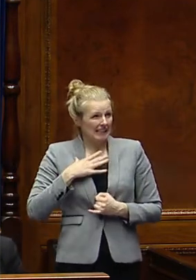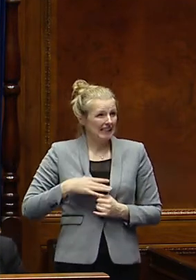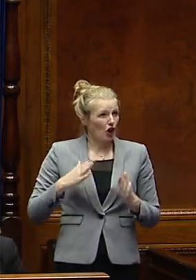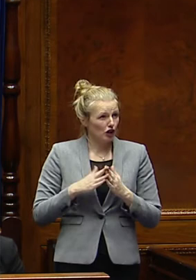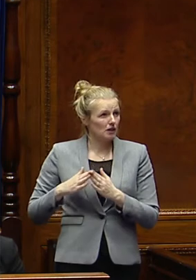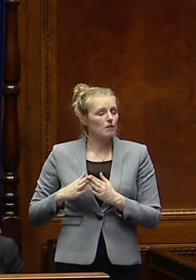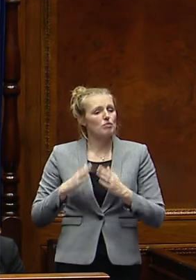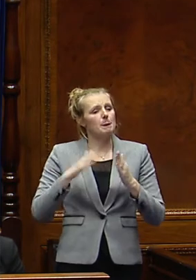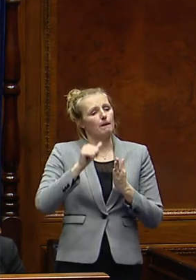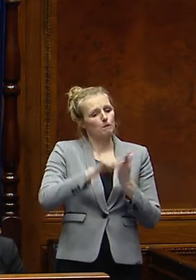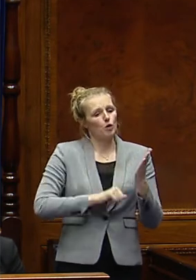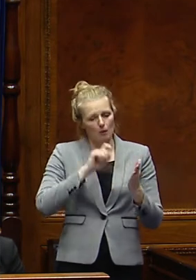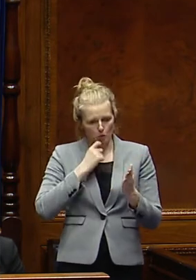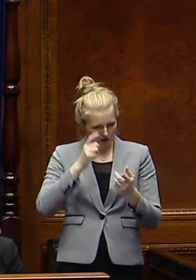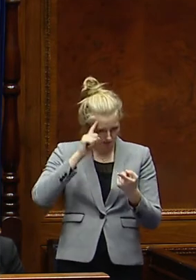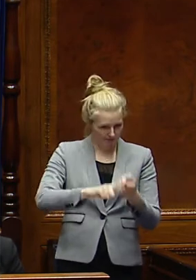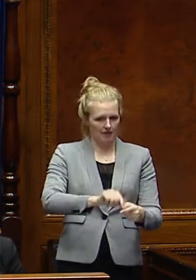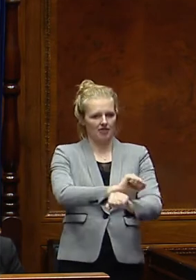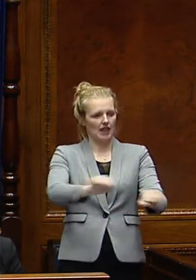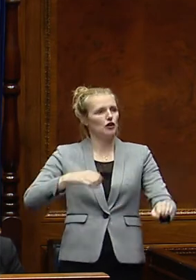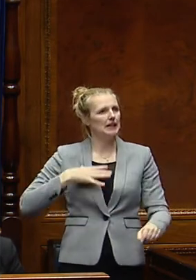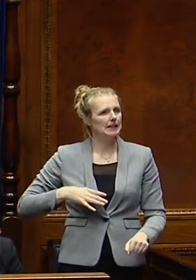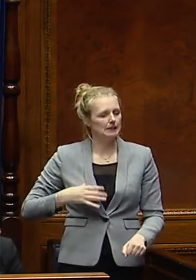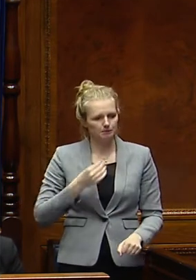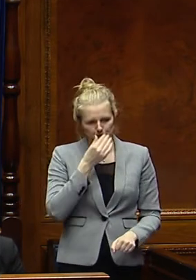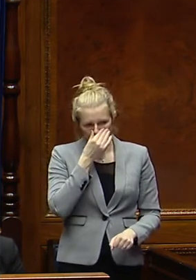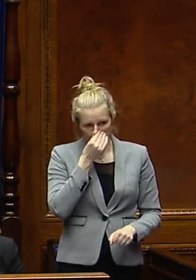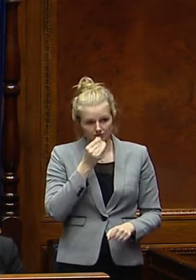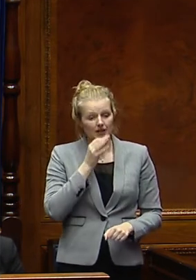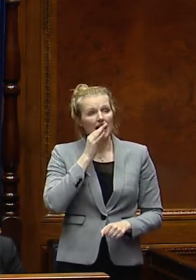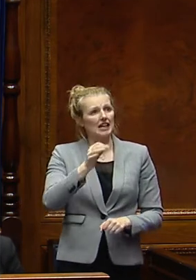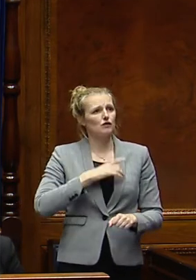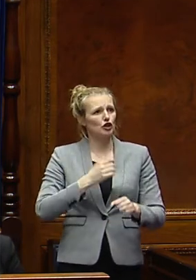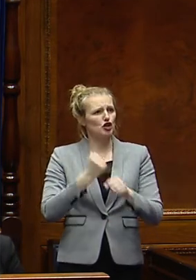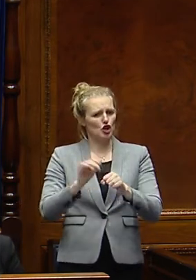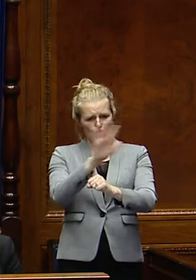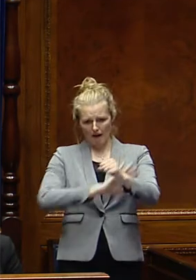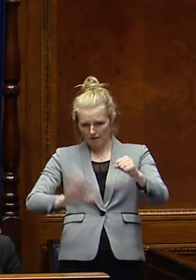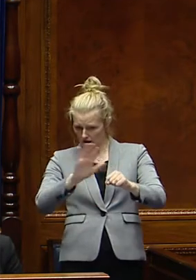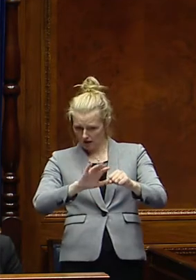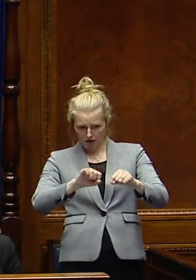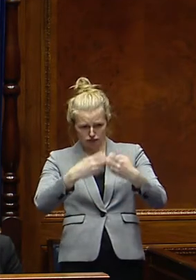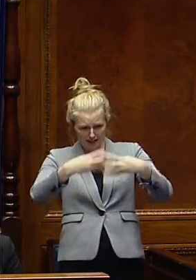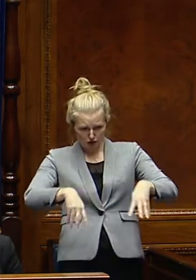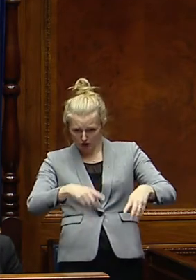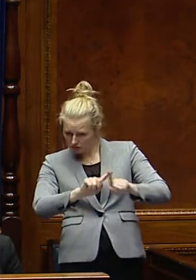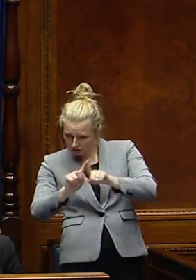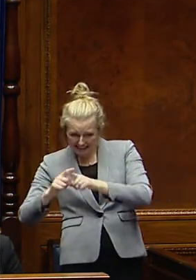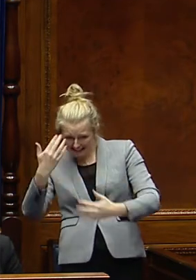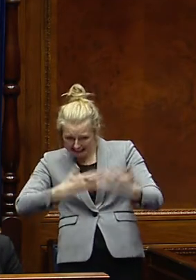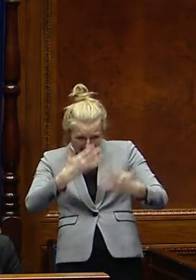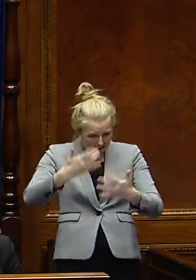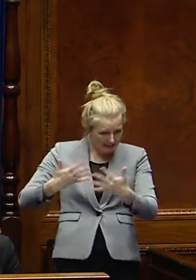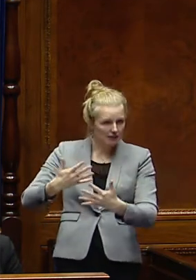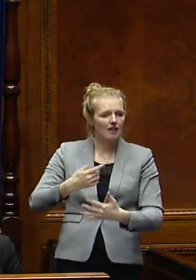housing programme needs to be aligned to that. I have asked for a geographical breakdown of those statistics and I will be meeting with officials